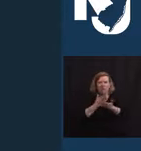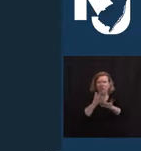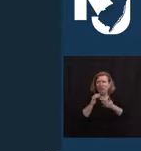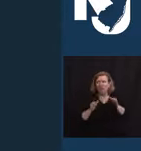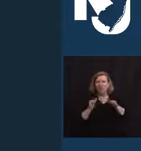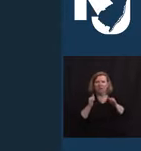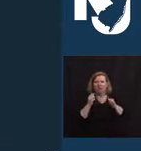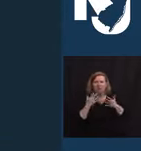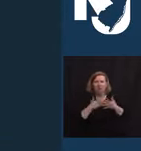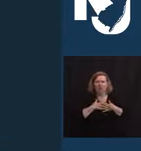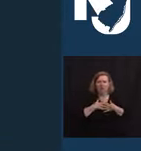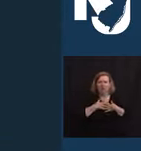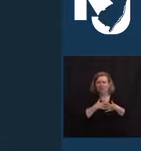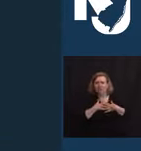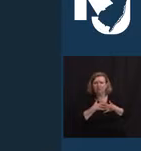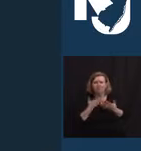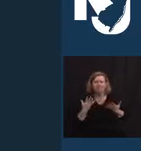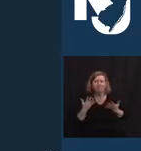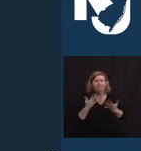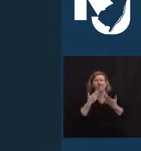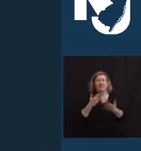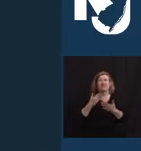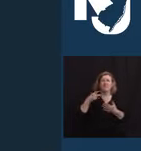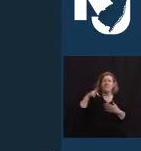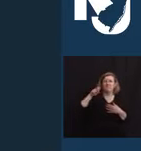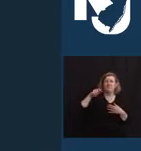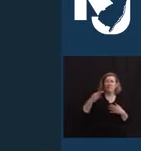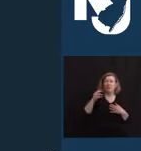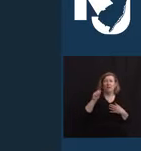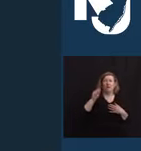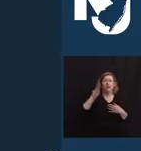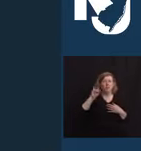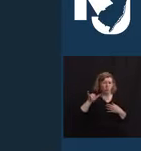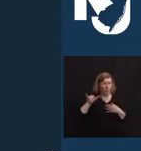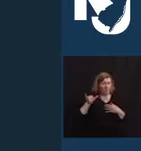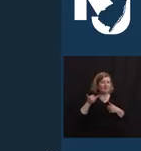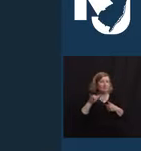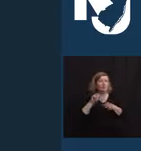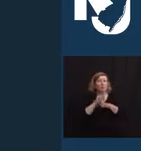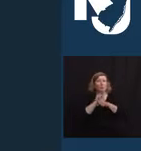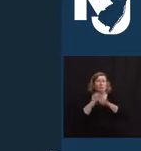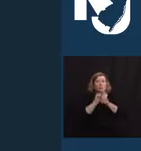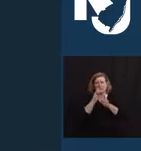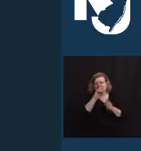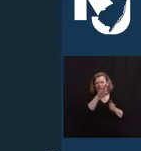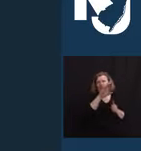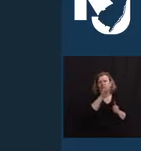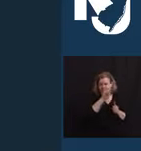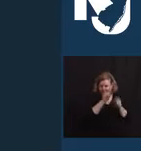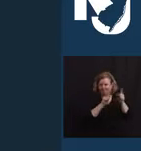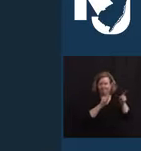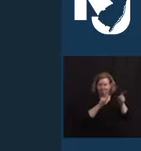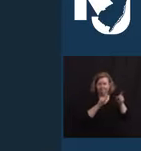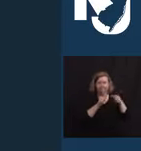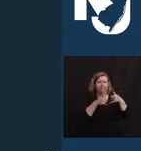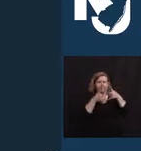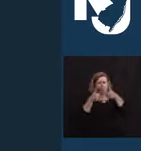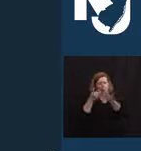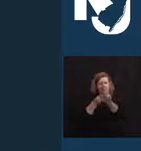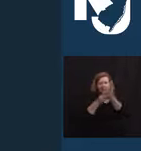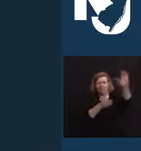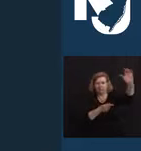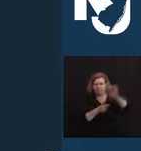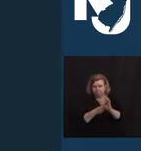Thankfully, Perth Amboy has been working with the Department of Community Affairs to receive direct grant funding through its Neighborhood Preservation